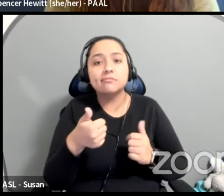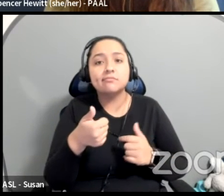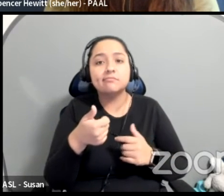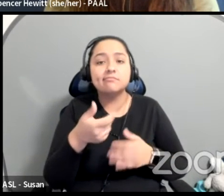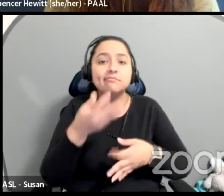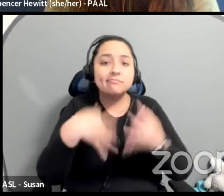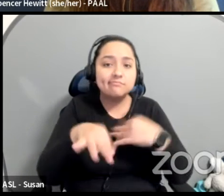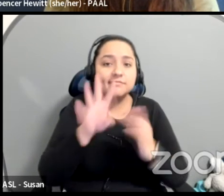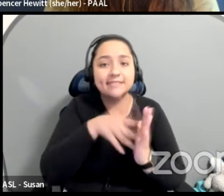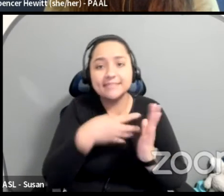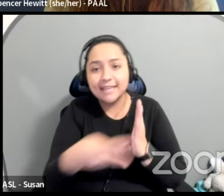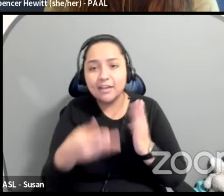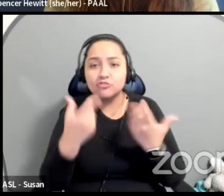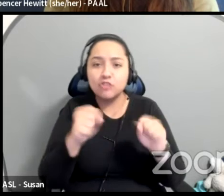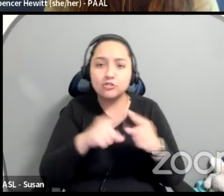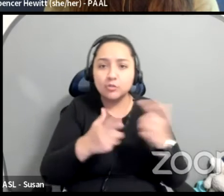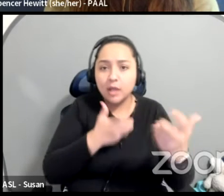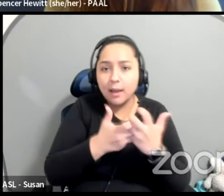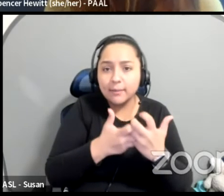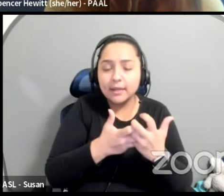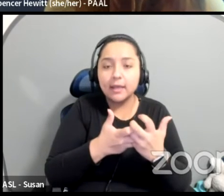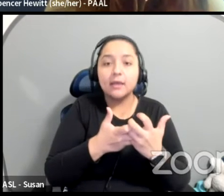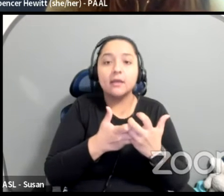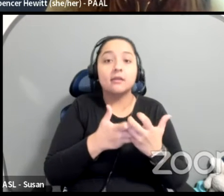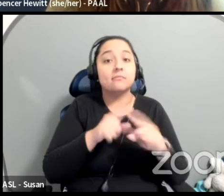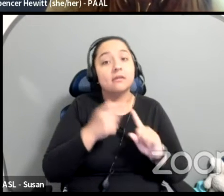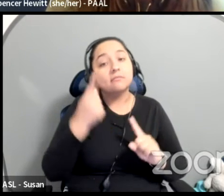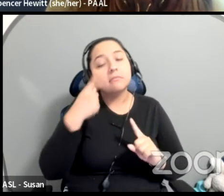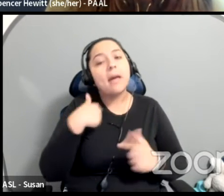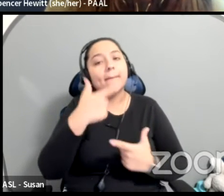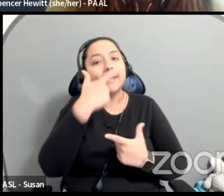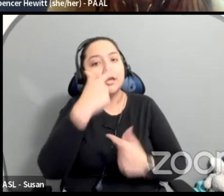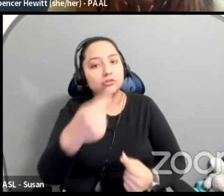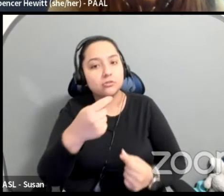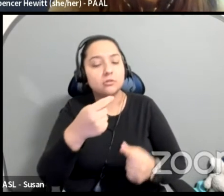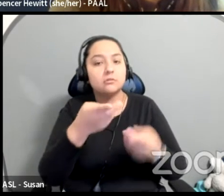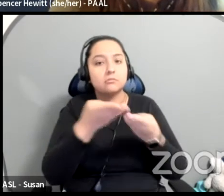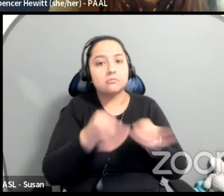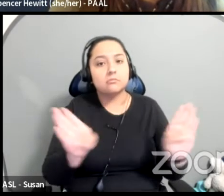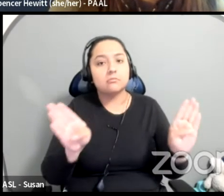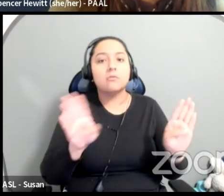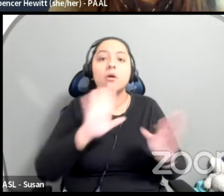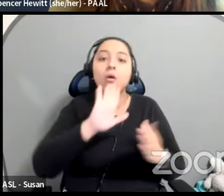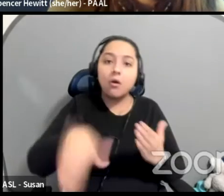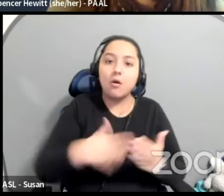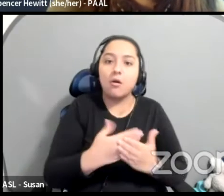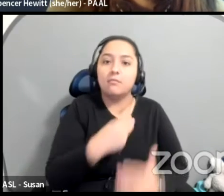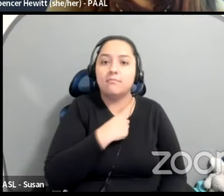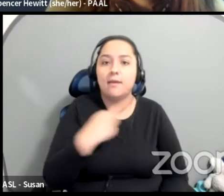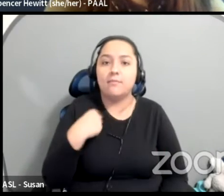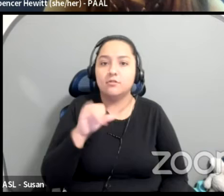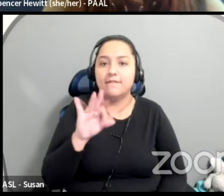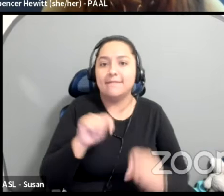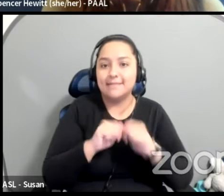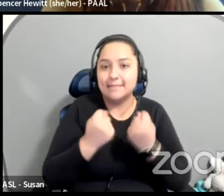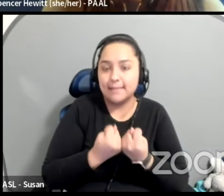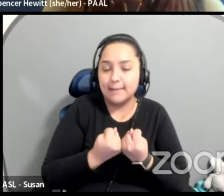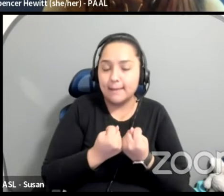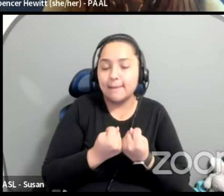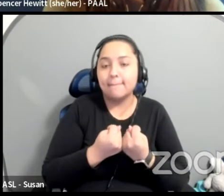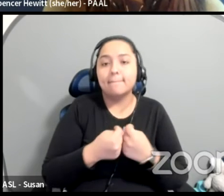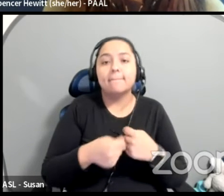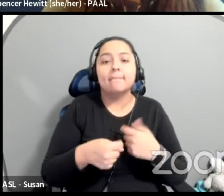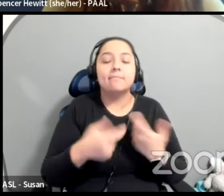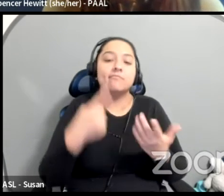Right. But I'm very interested in all of the members of the team, especially the members of the team that have to be there really long hours, like the designers during tech, for